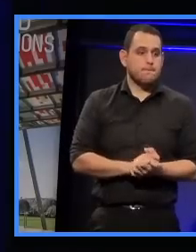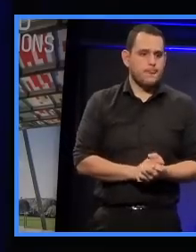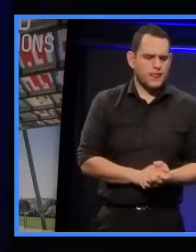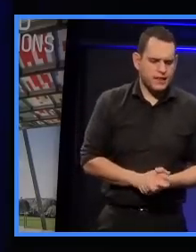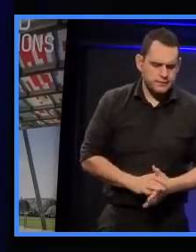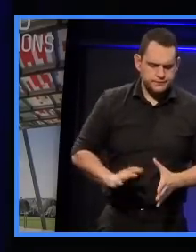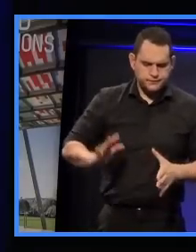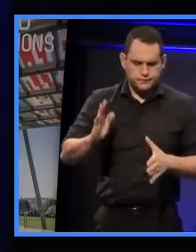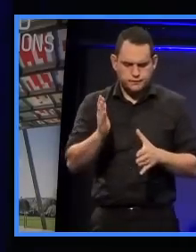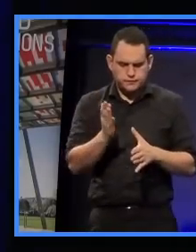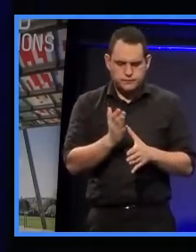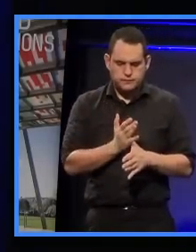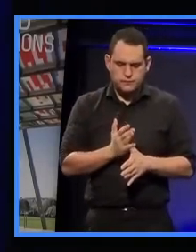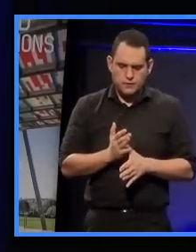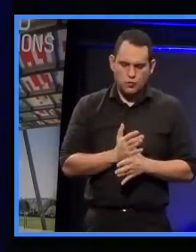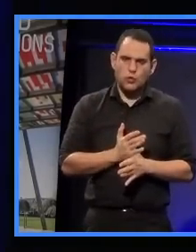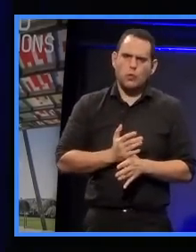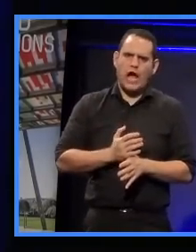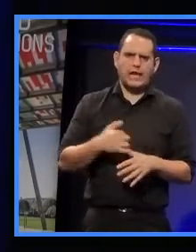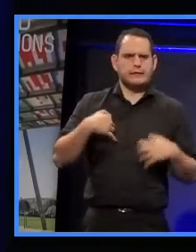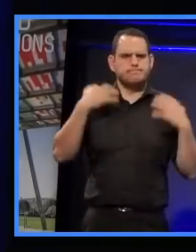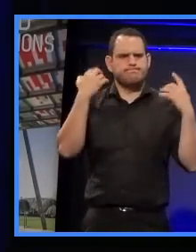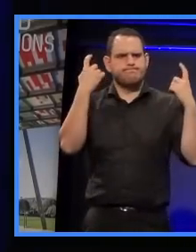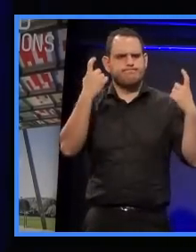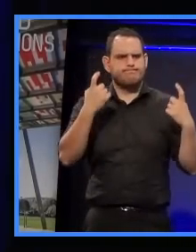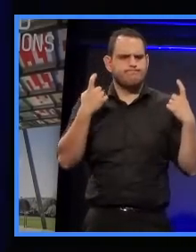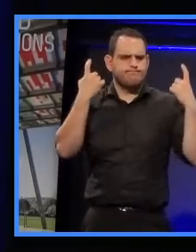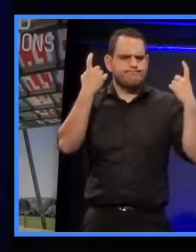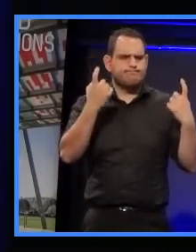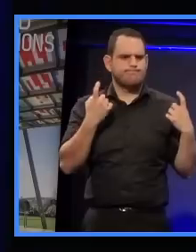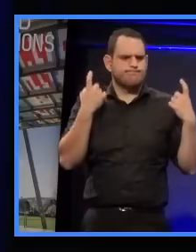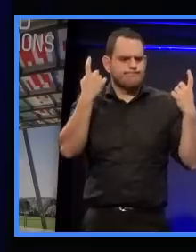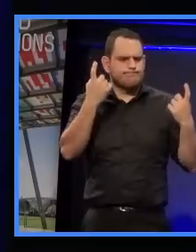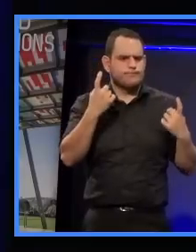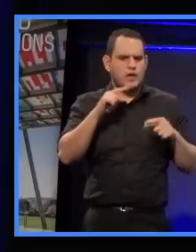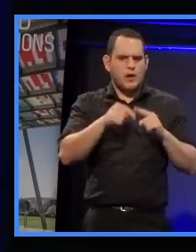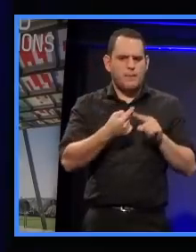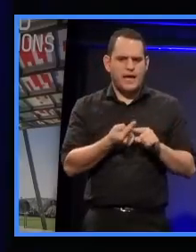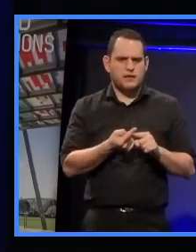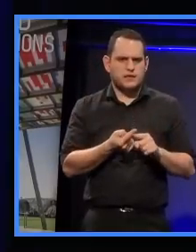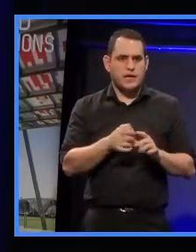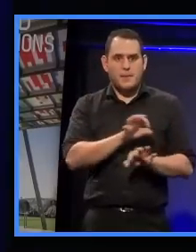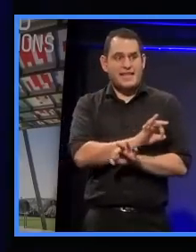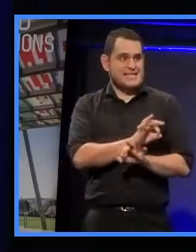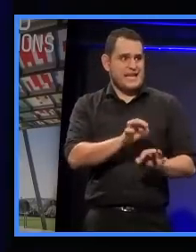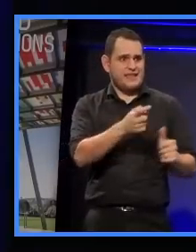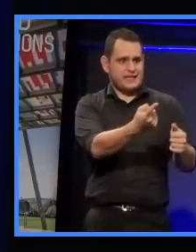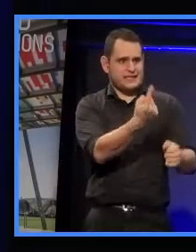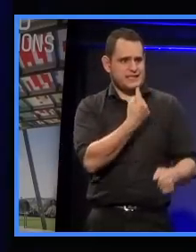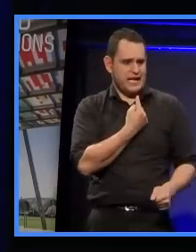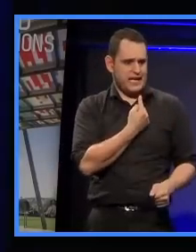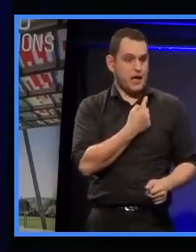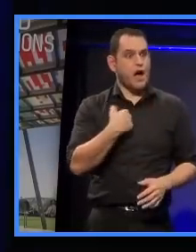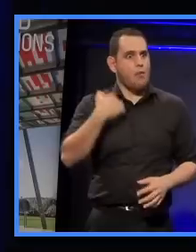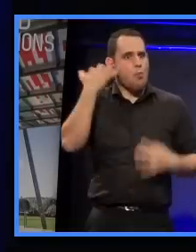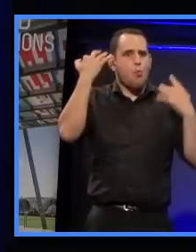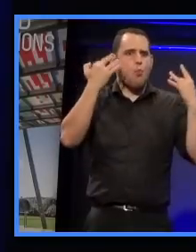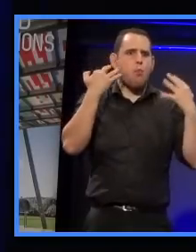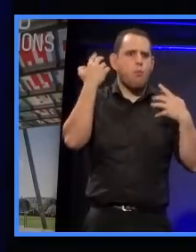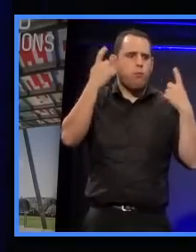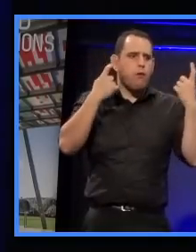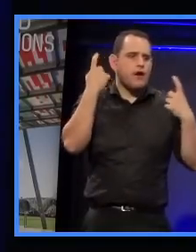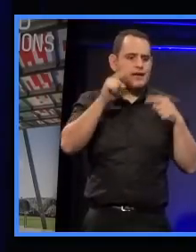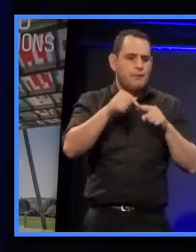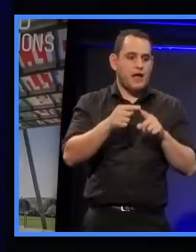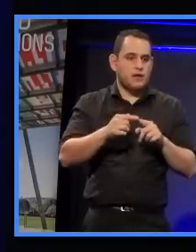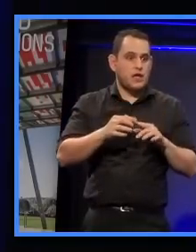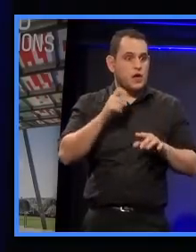One of the things that concerns me that nobody has mentioned the rising sea level, and I know it's